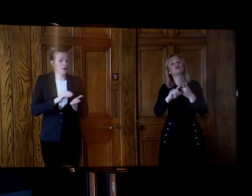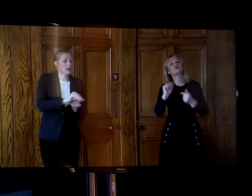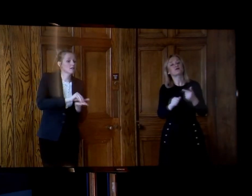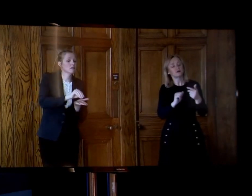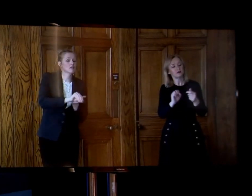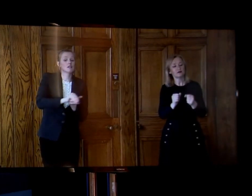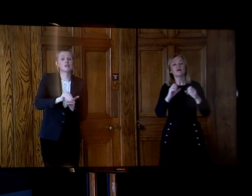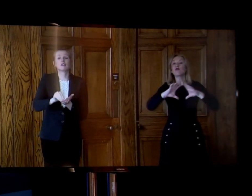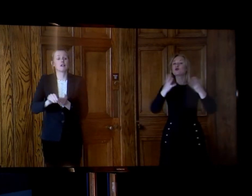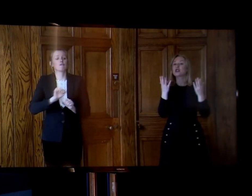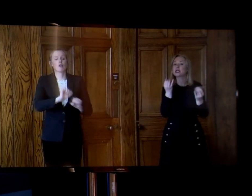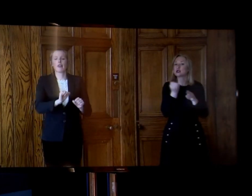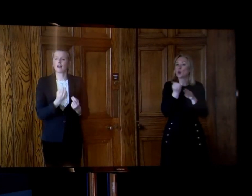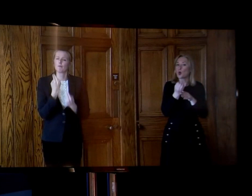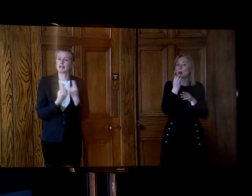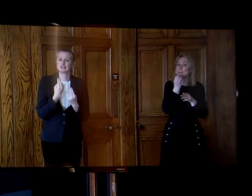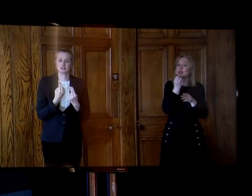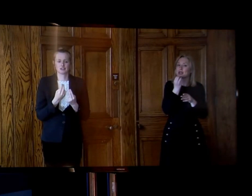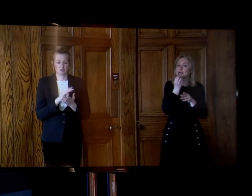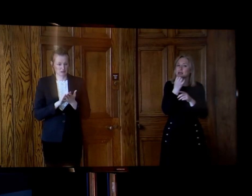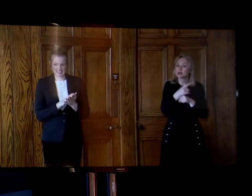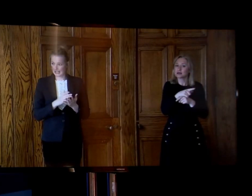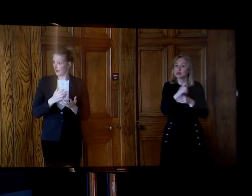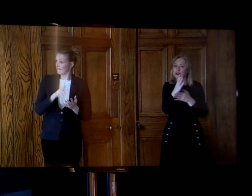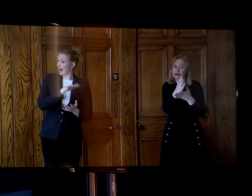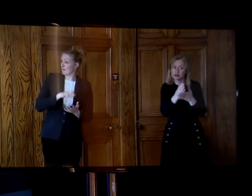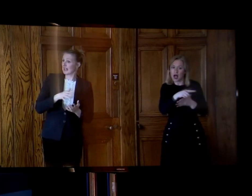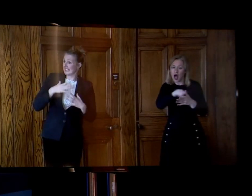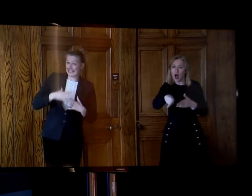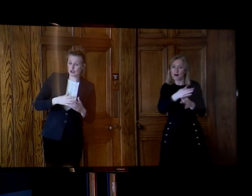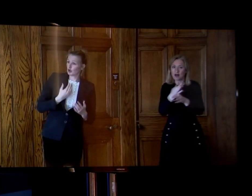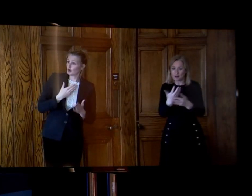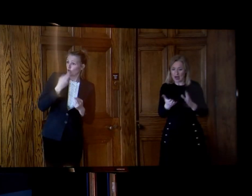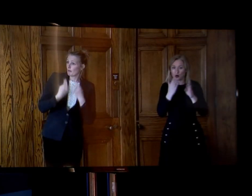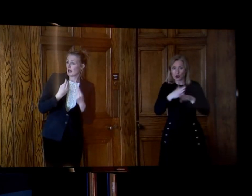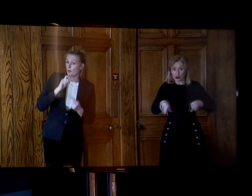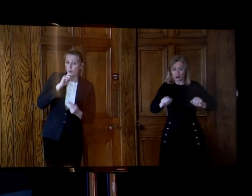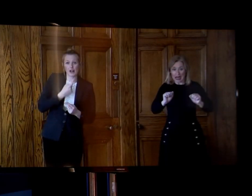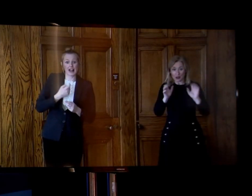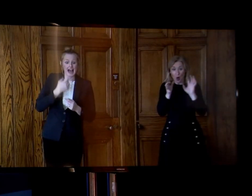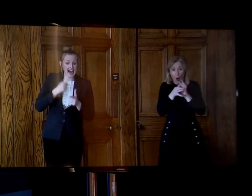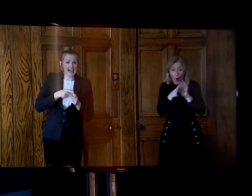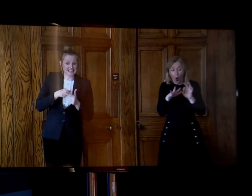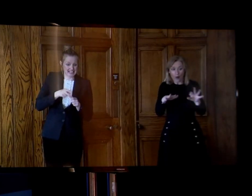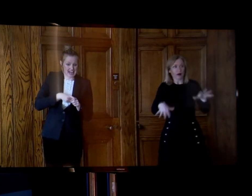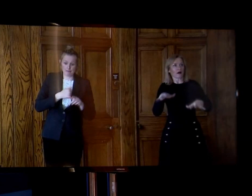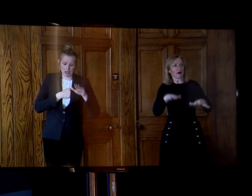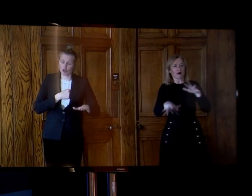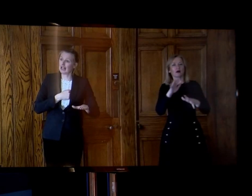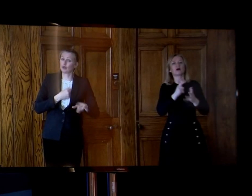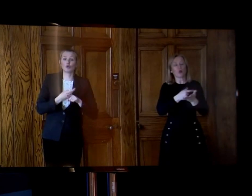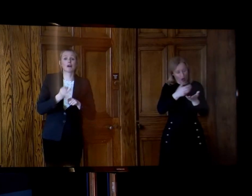That support will be provided by way of direct payments to those families. They will receive £2.70 per child per day for each of the term and